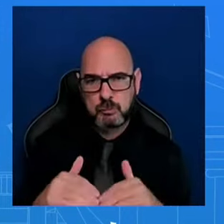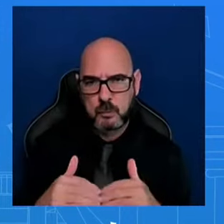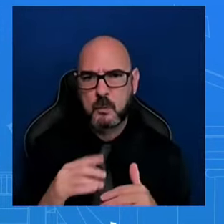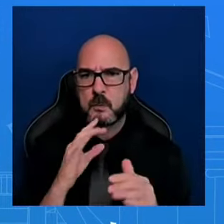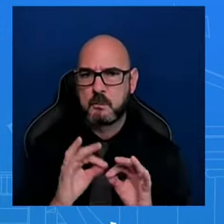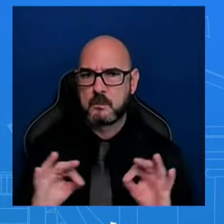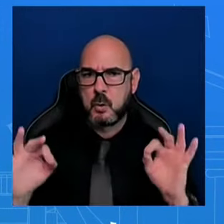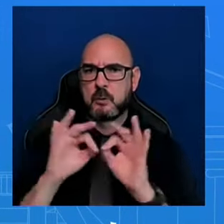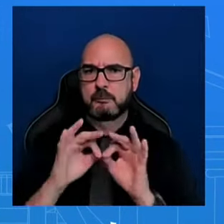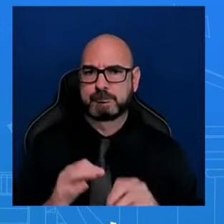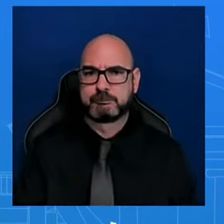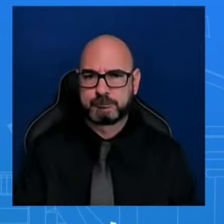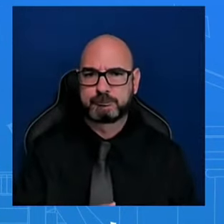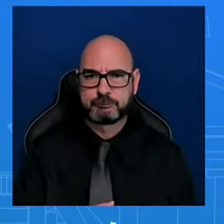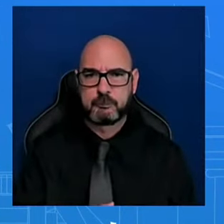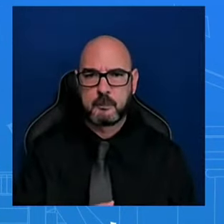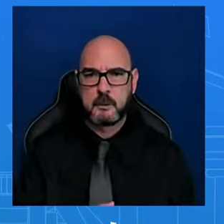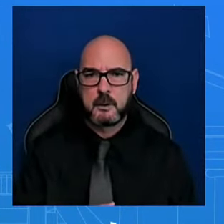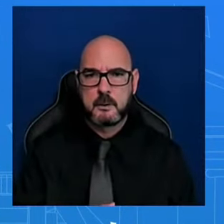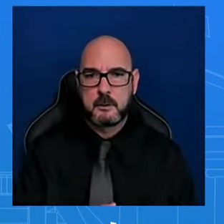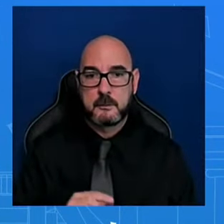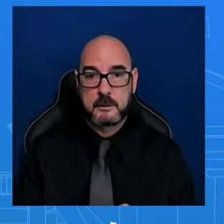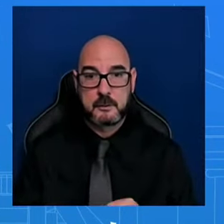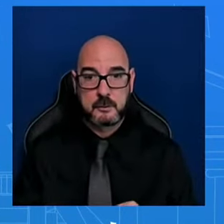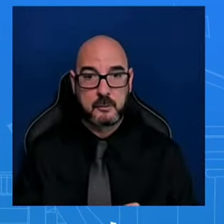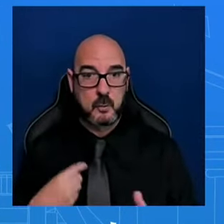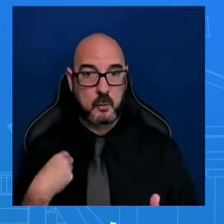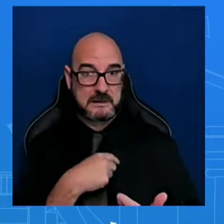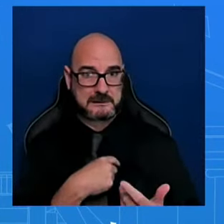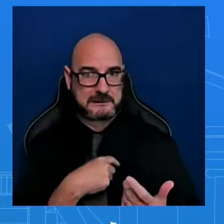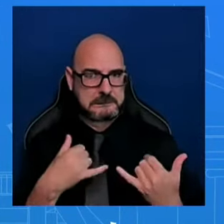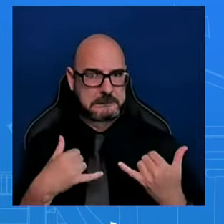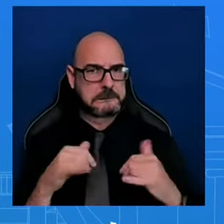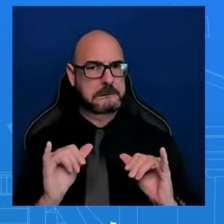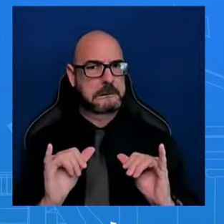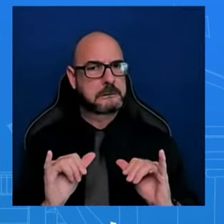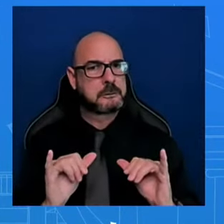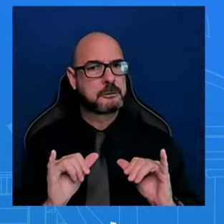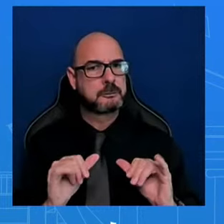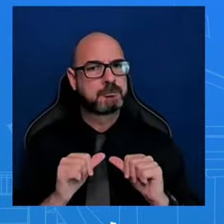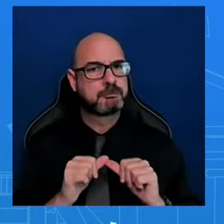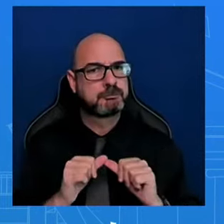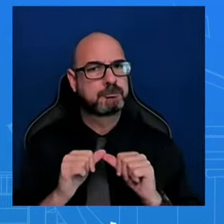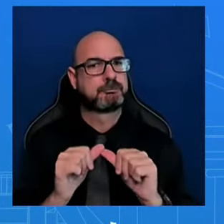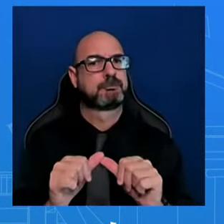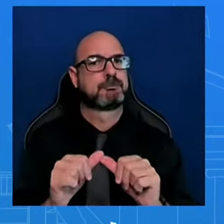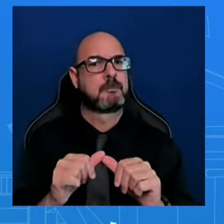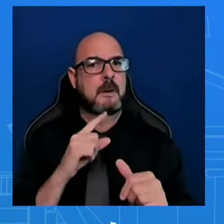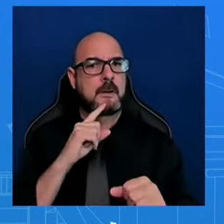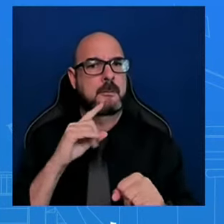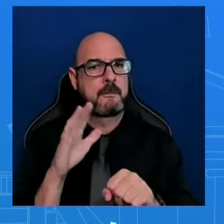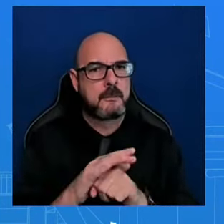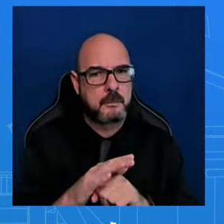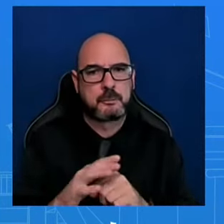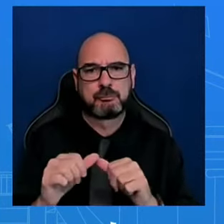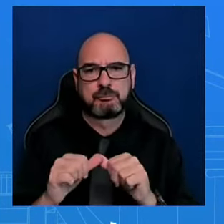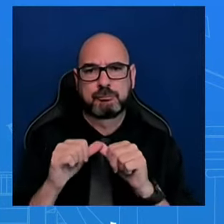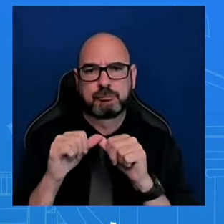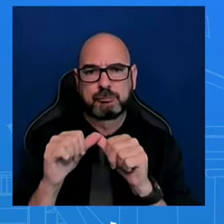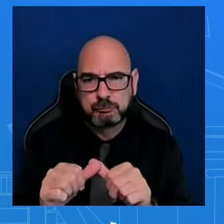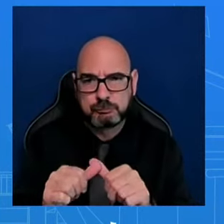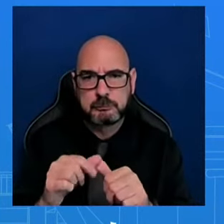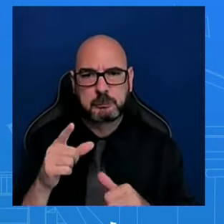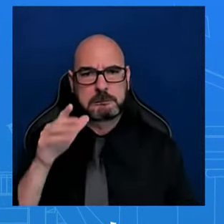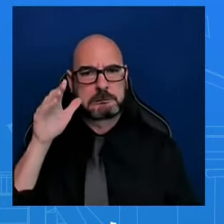we are going to continue to keep our commitment in hearing from folks in the communities who have been